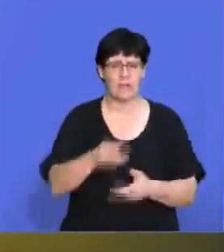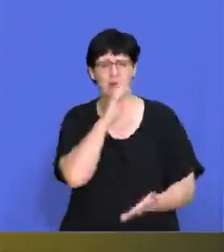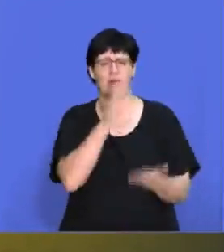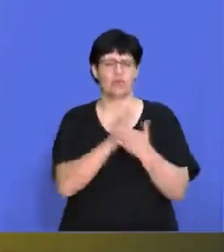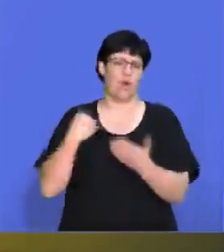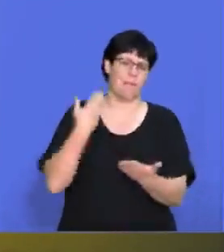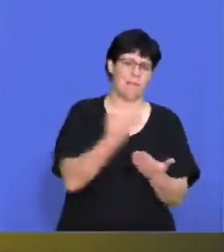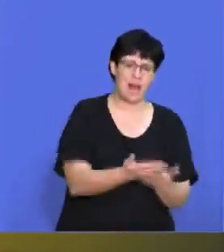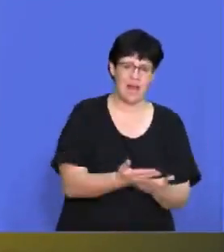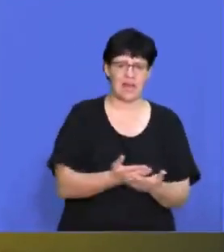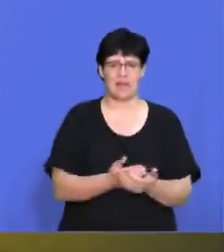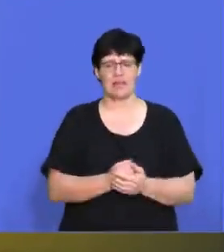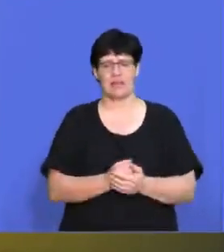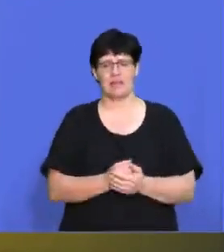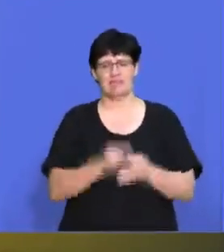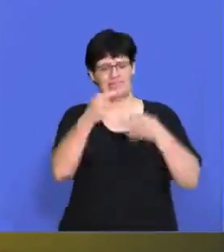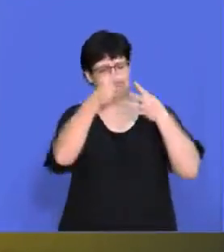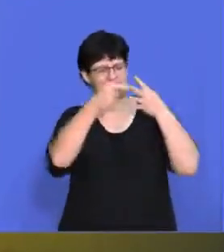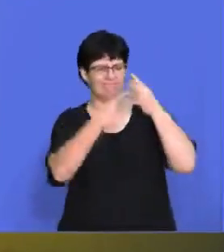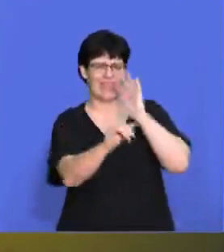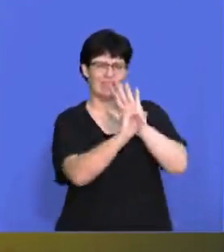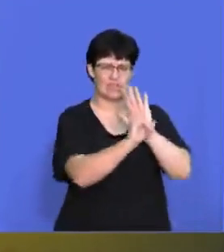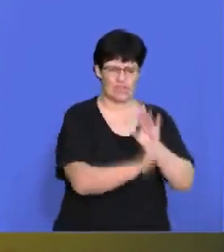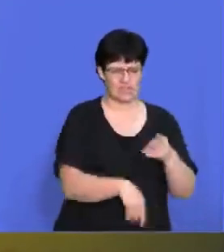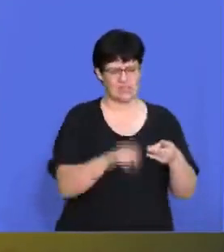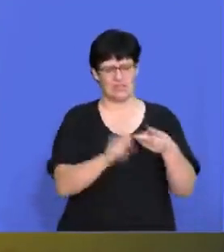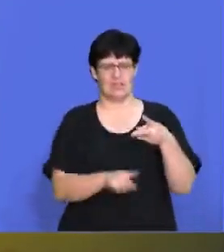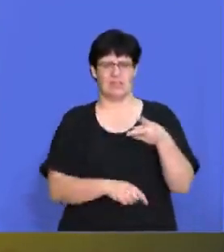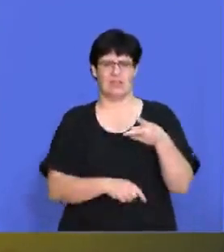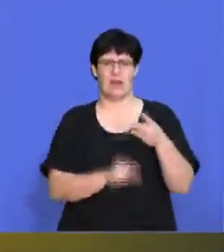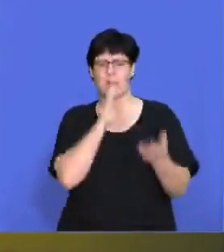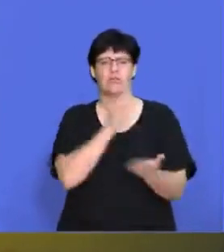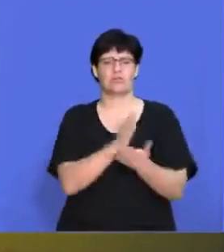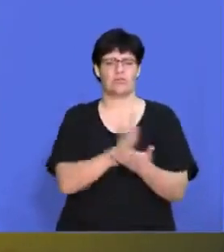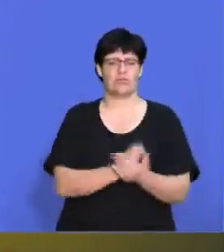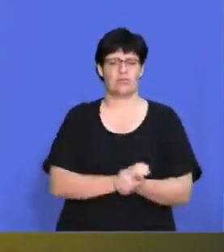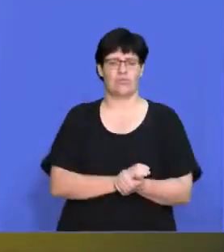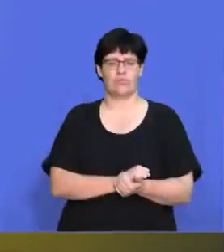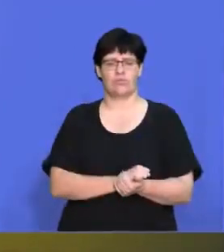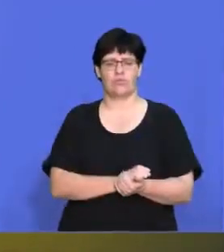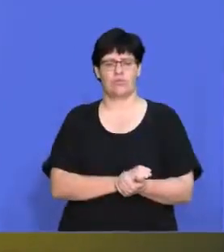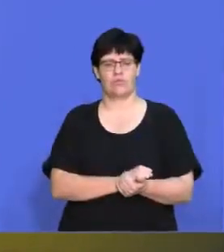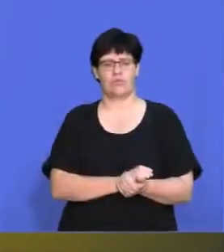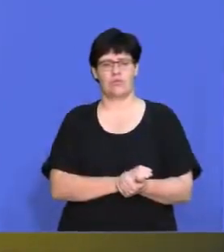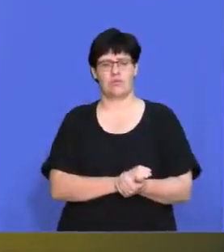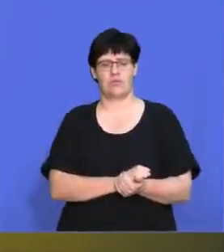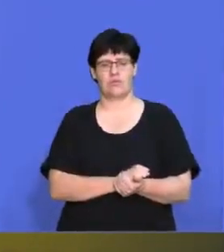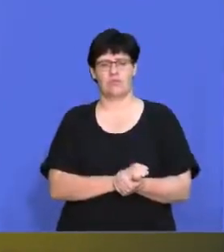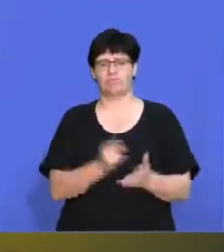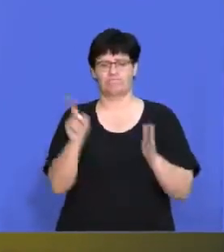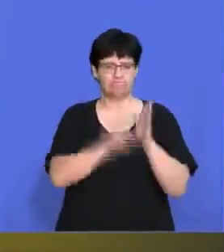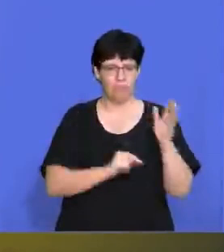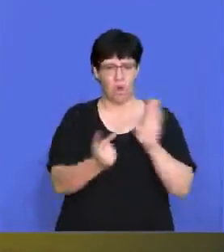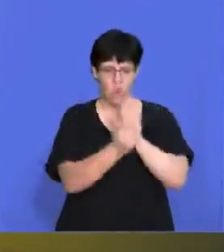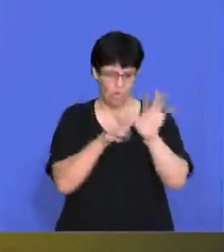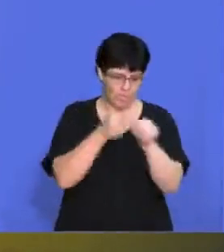to certain institutions. You've got to make sure that you aren't falling foul of the law.